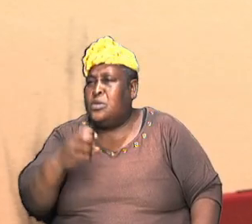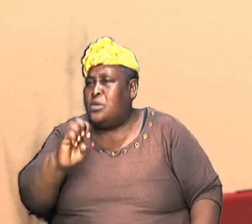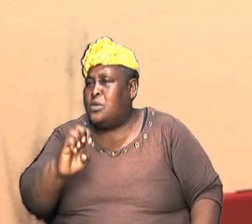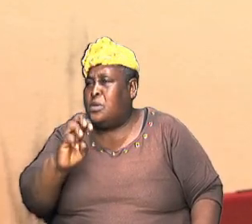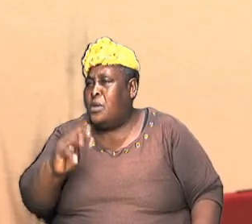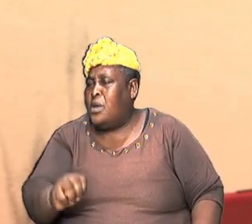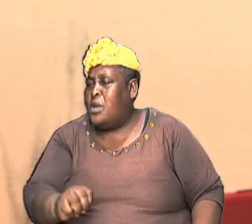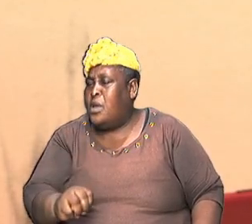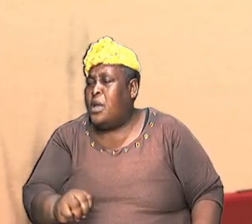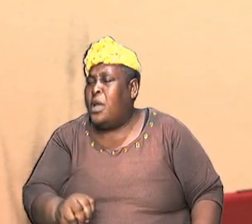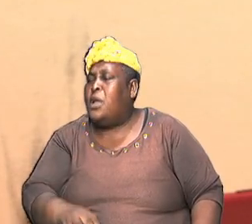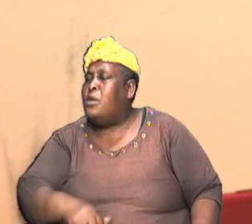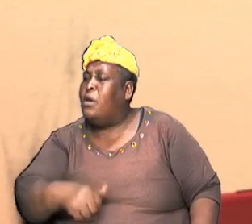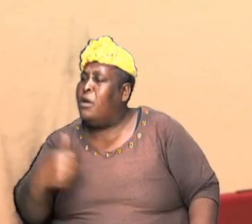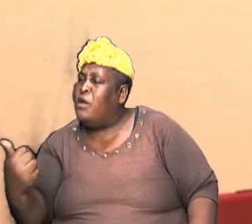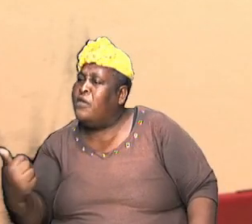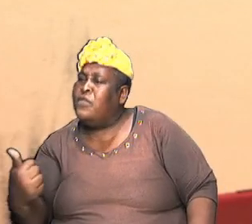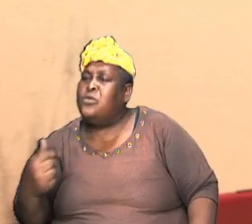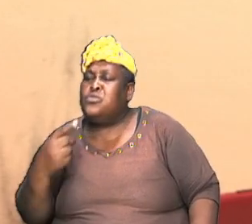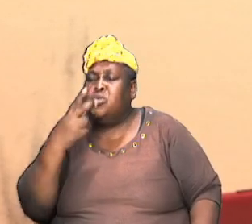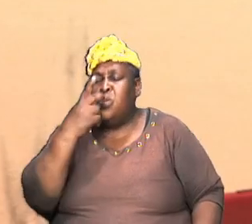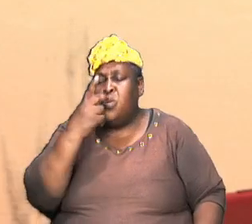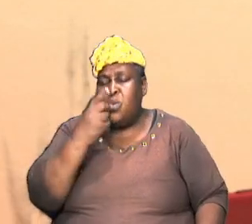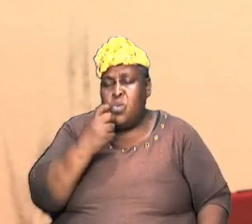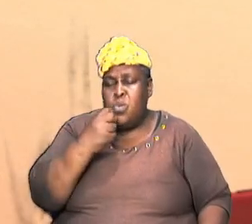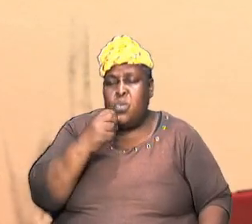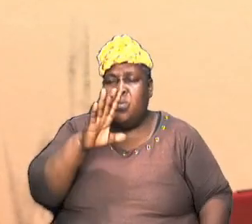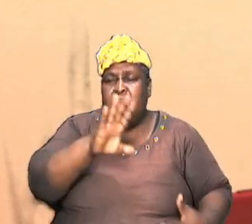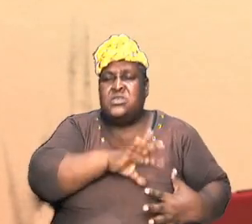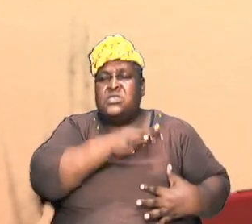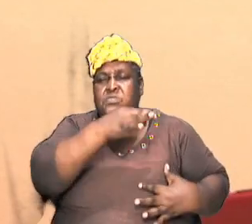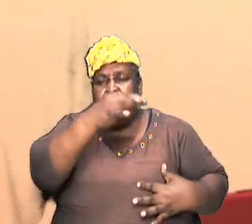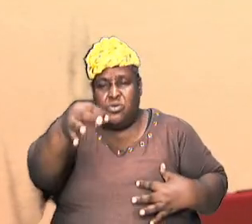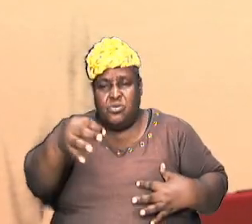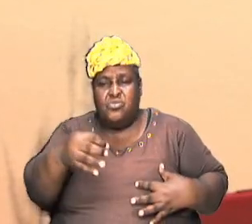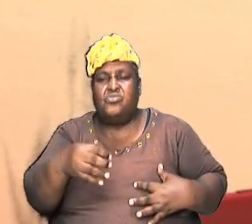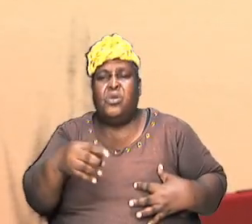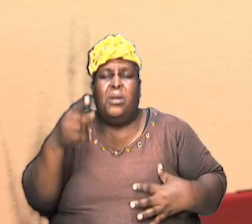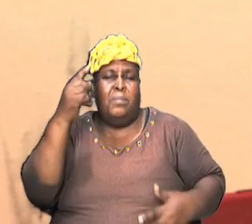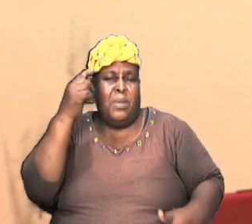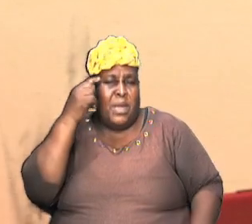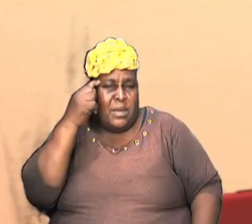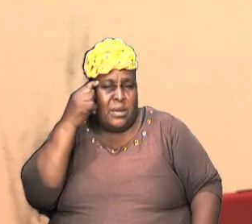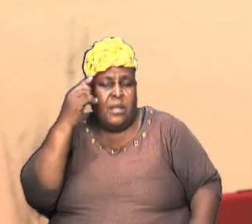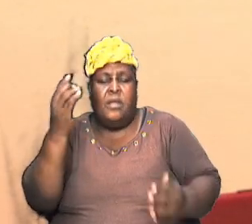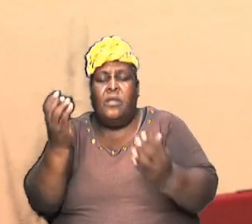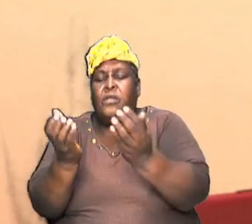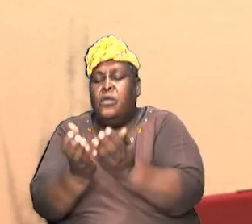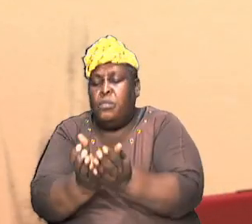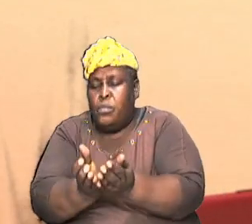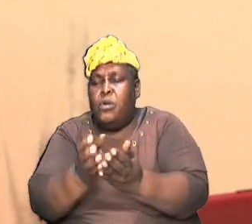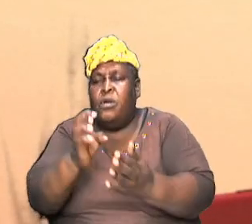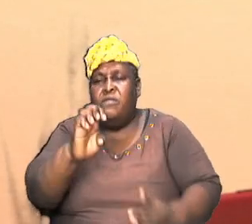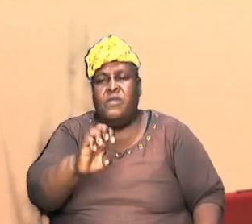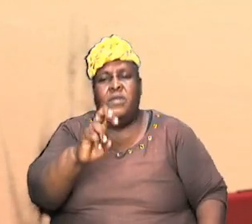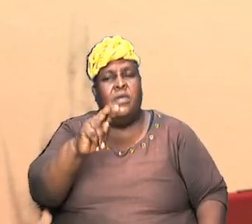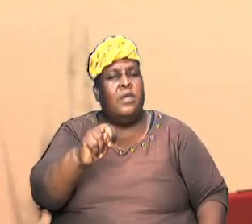others who were spiritually minded the book of Enoch literally tells us that